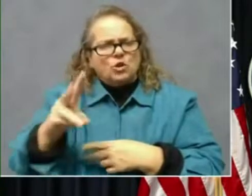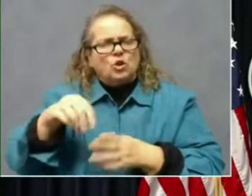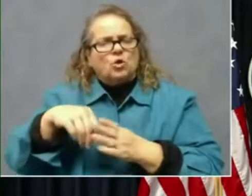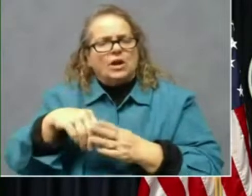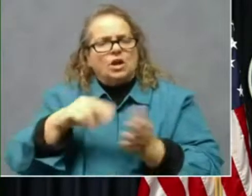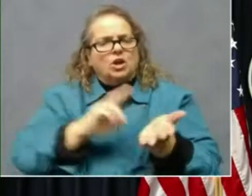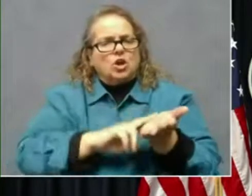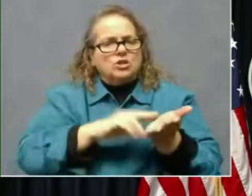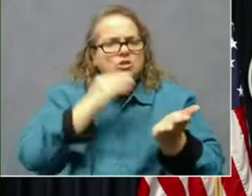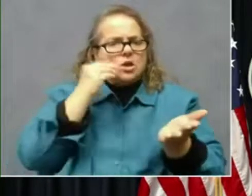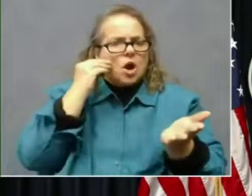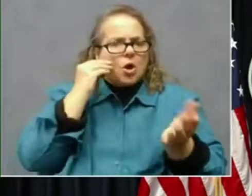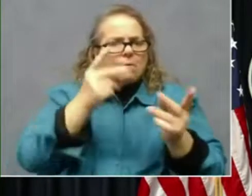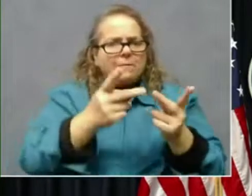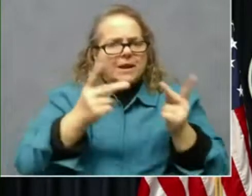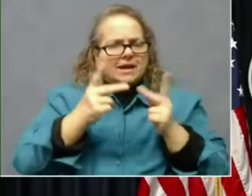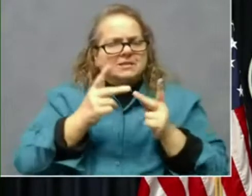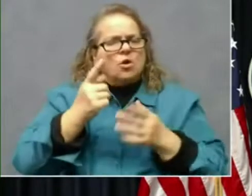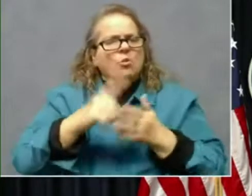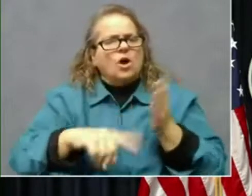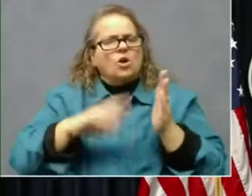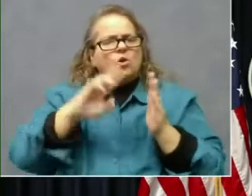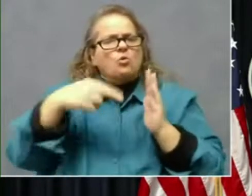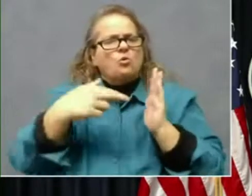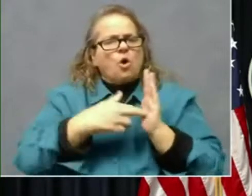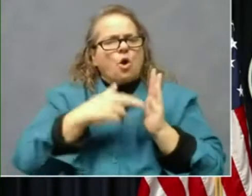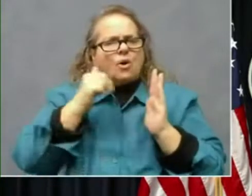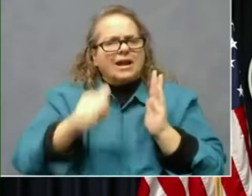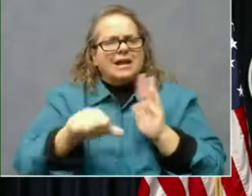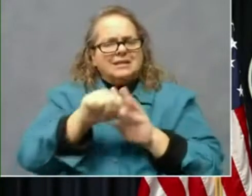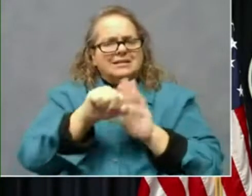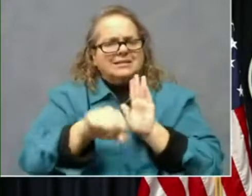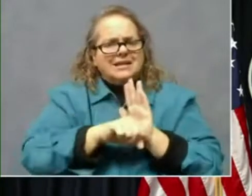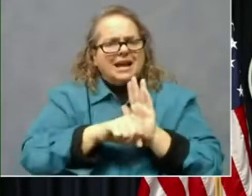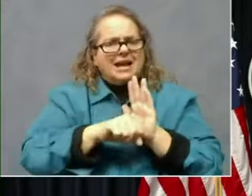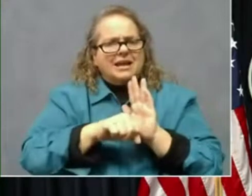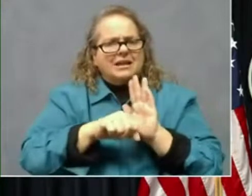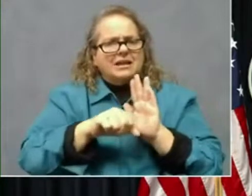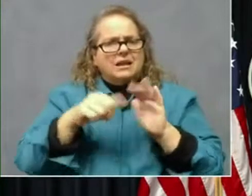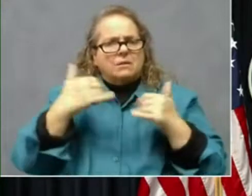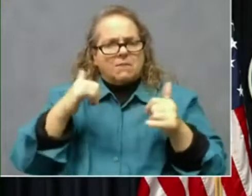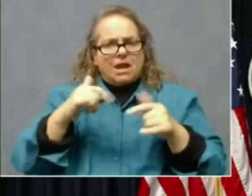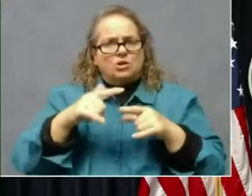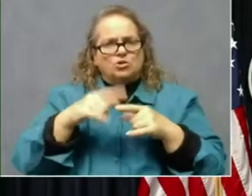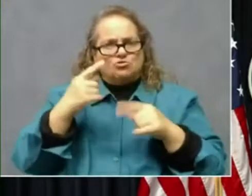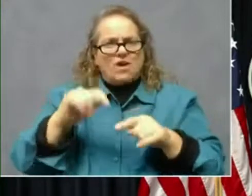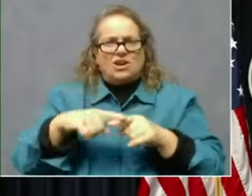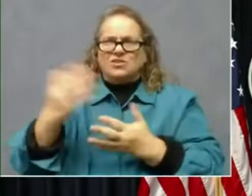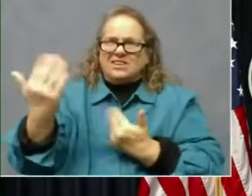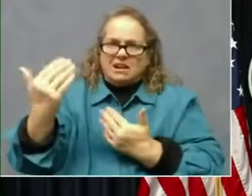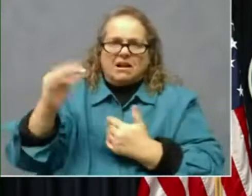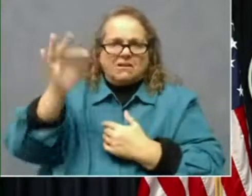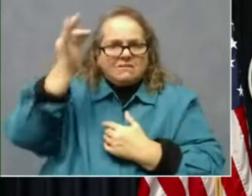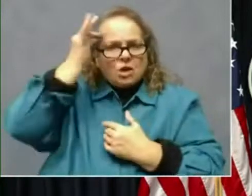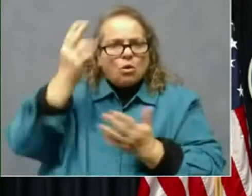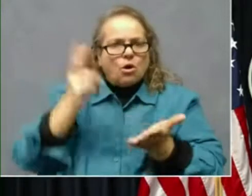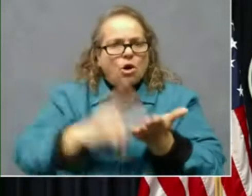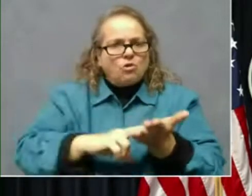role can the state play in pushing that along, given that it's a federal contract with CVS and Walgreens?